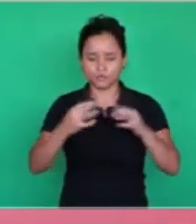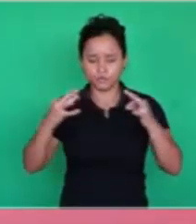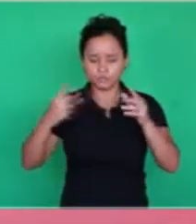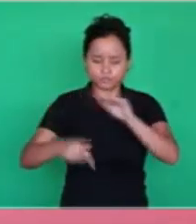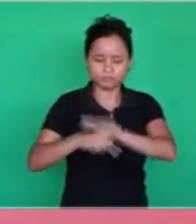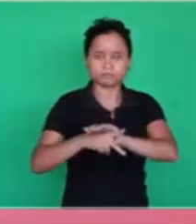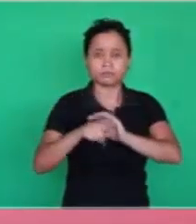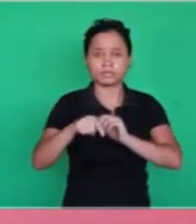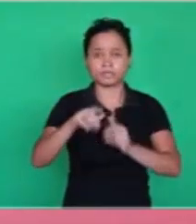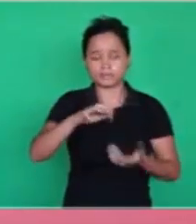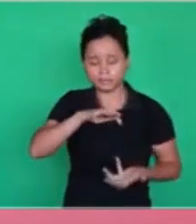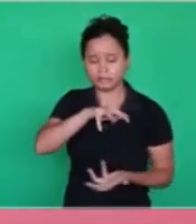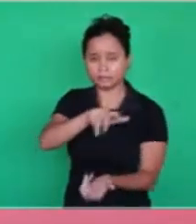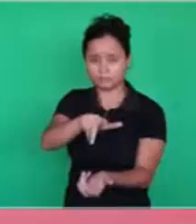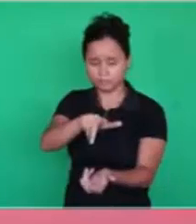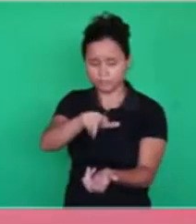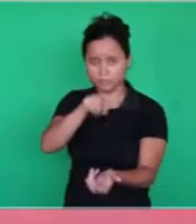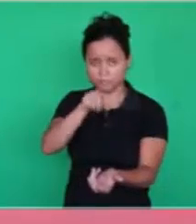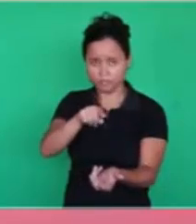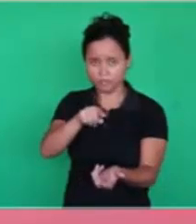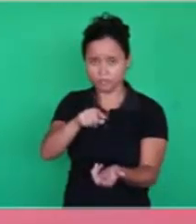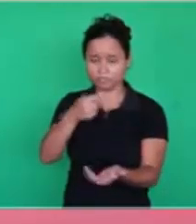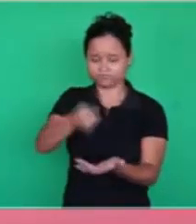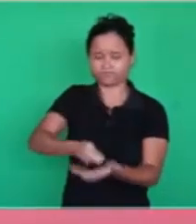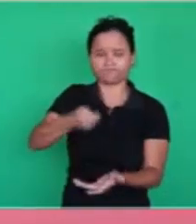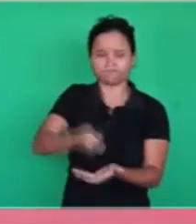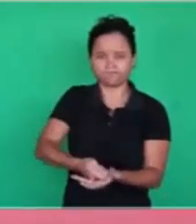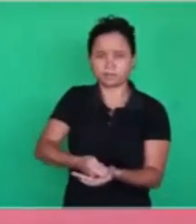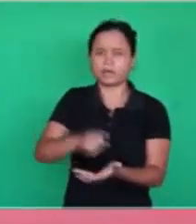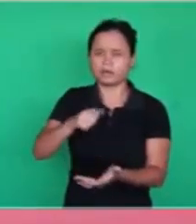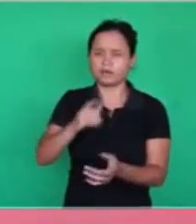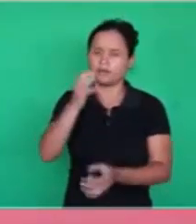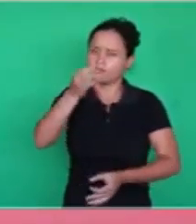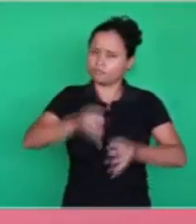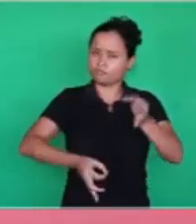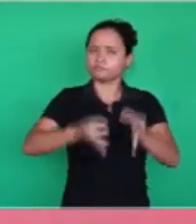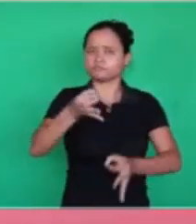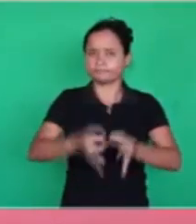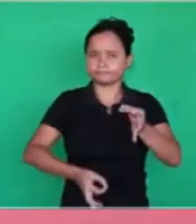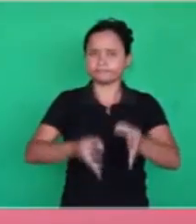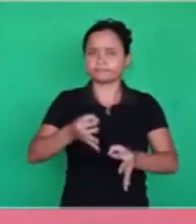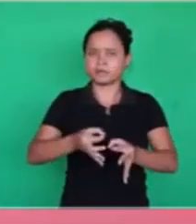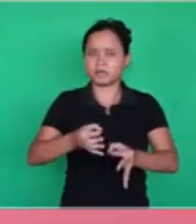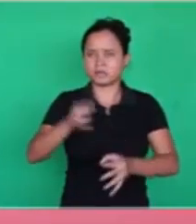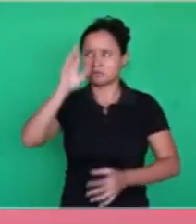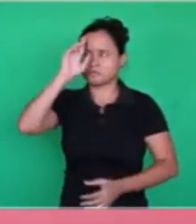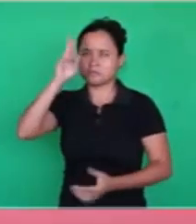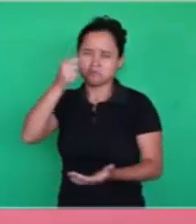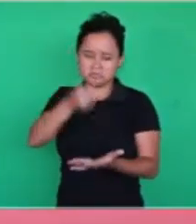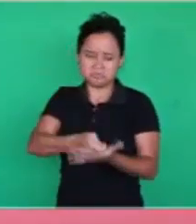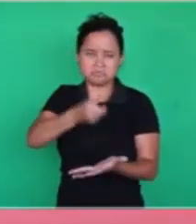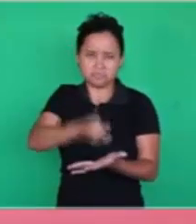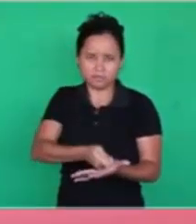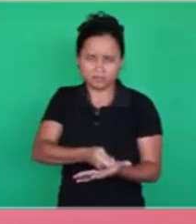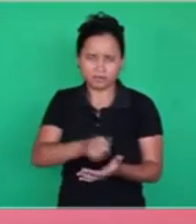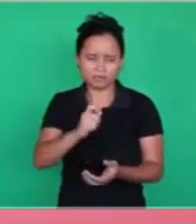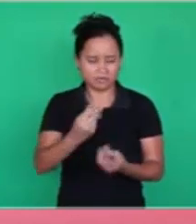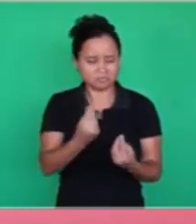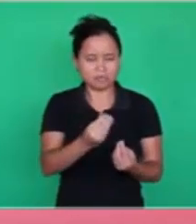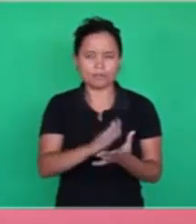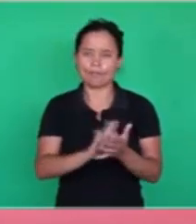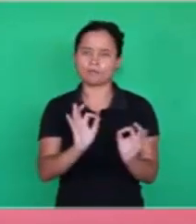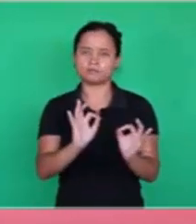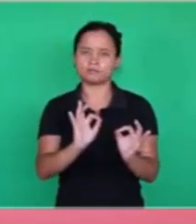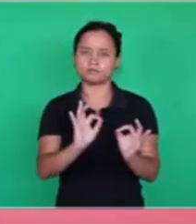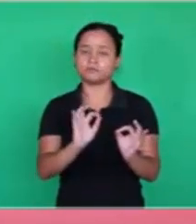the world, it will be just. God will not judge something according that He doesn't